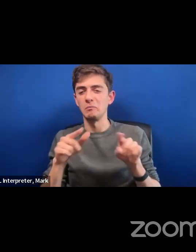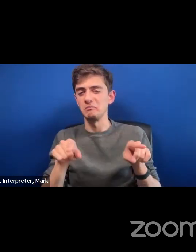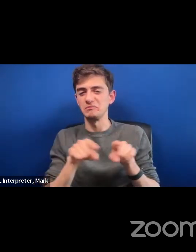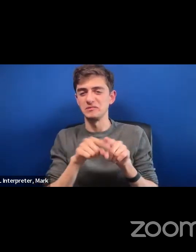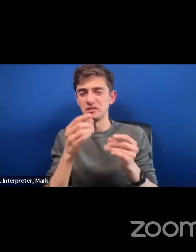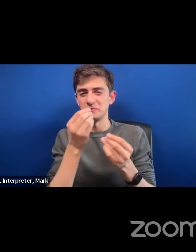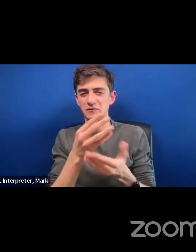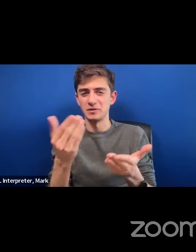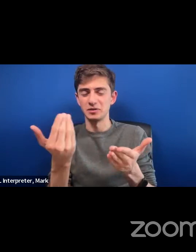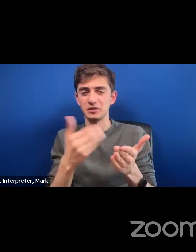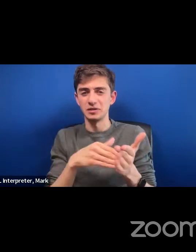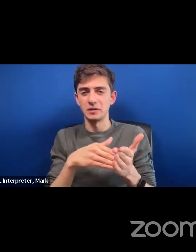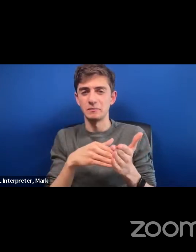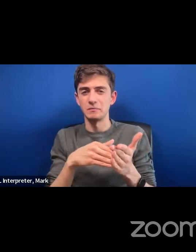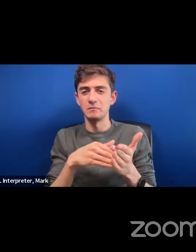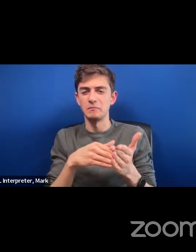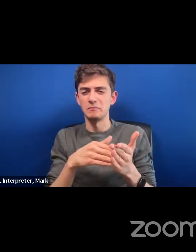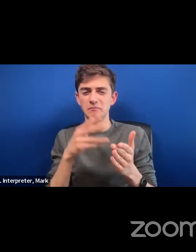Today, so we'll just let it.